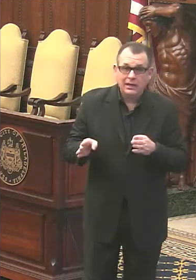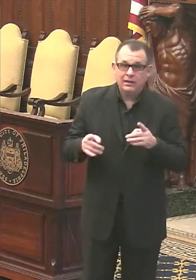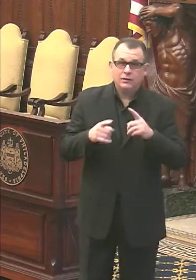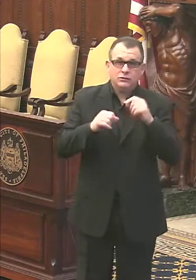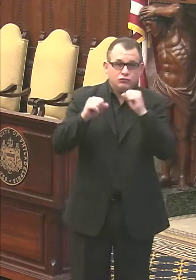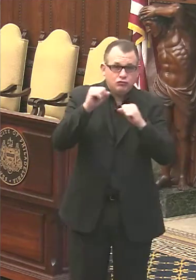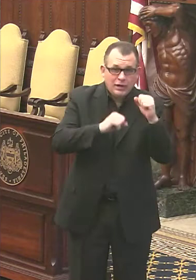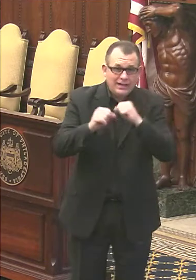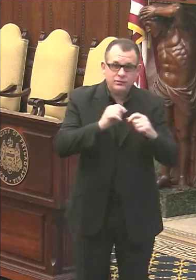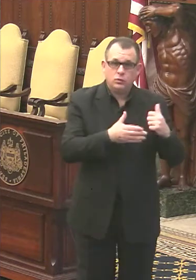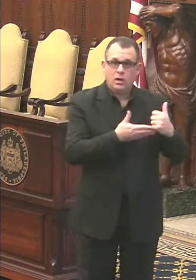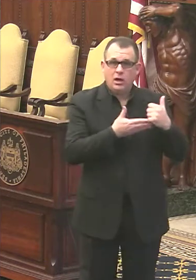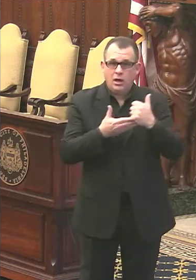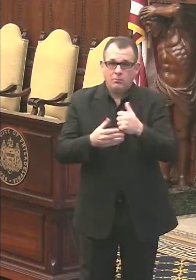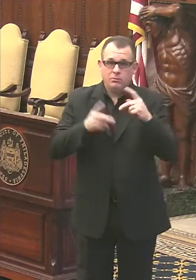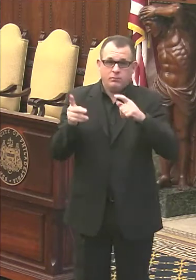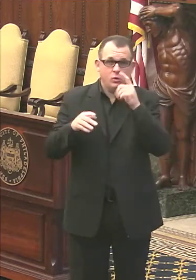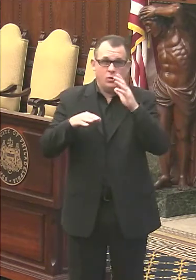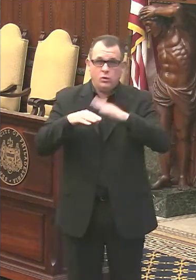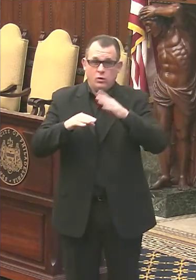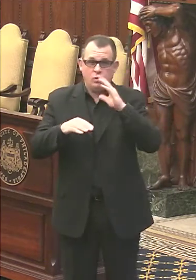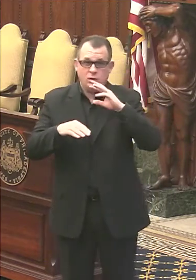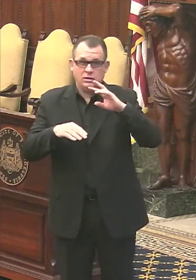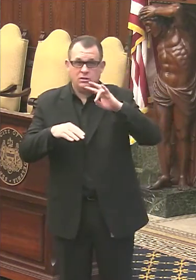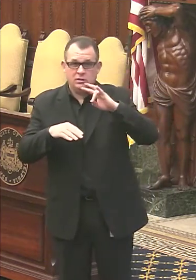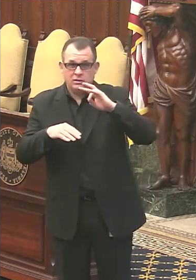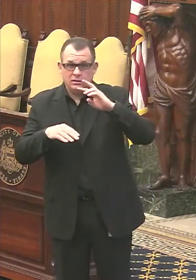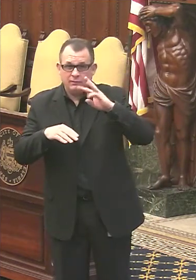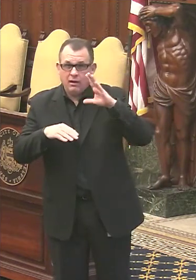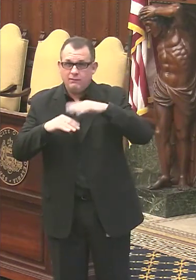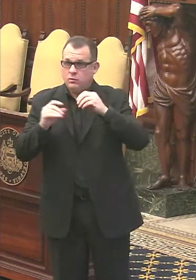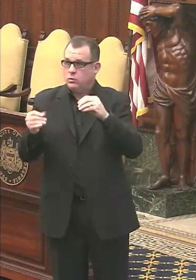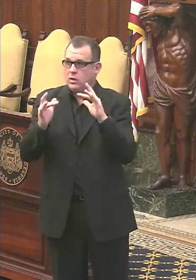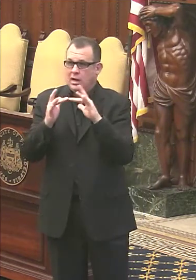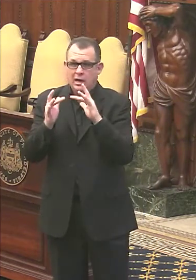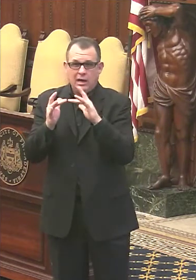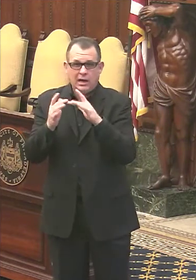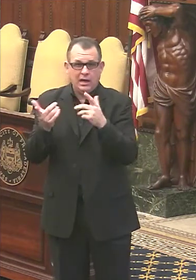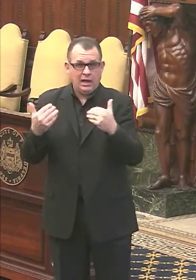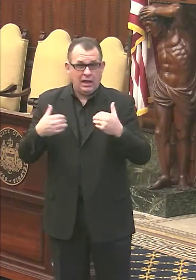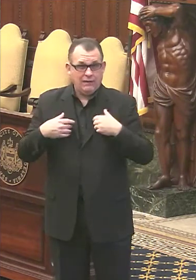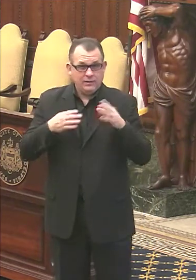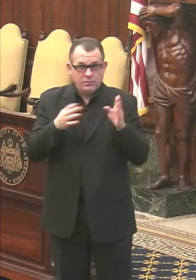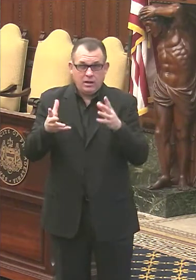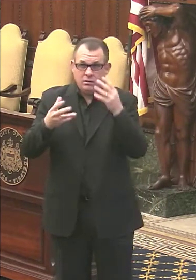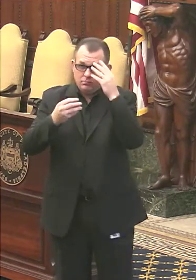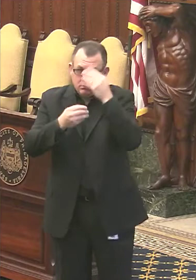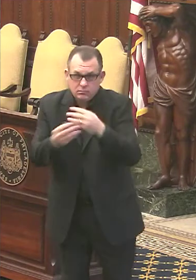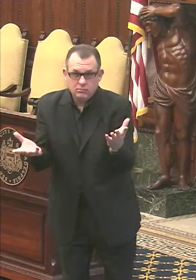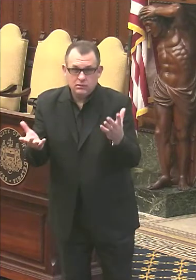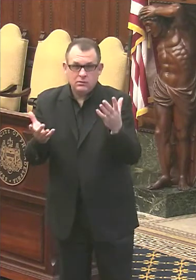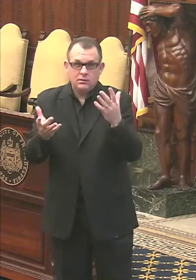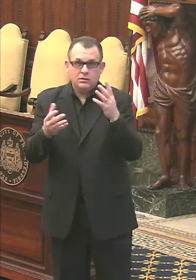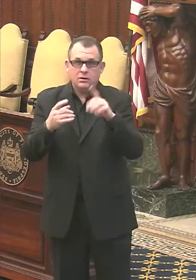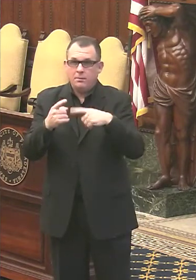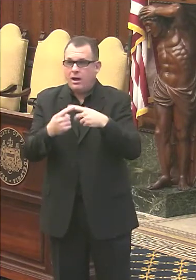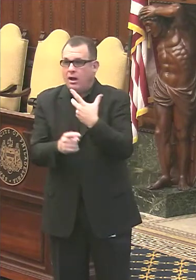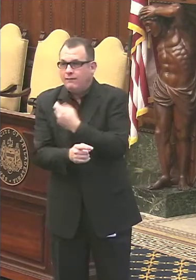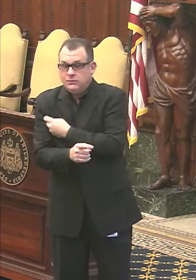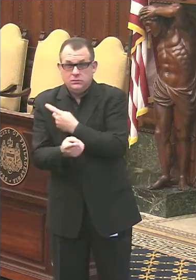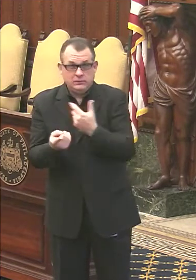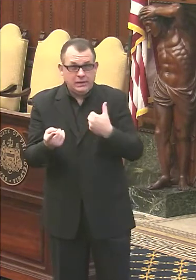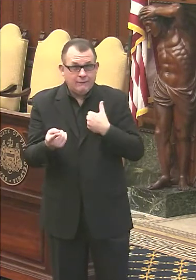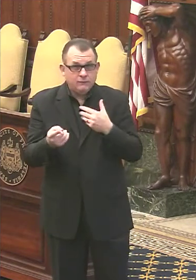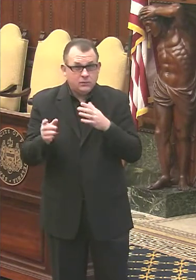uh, 75 year old people with no technology to get information about the vaccine? Um, let me